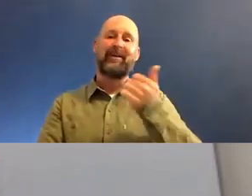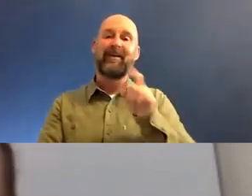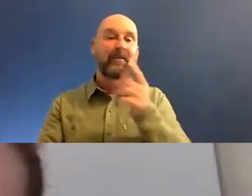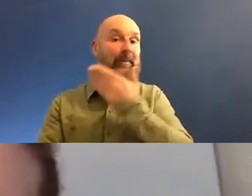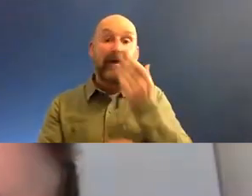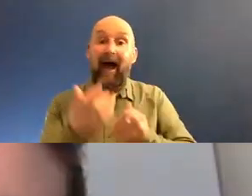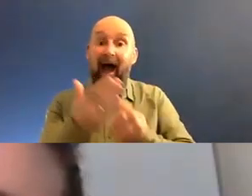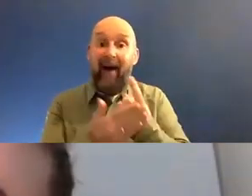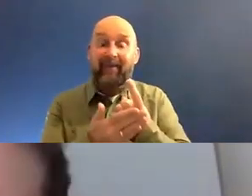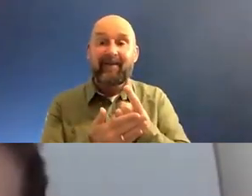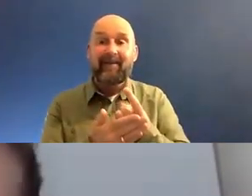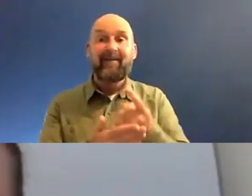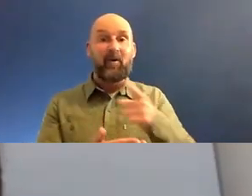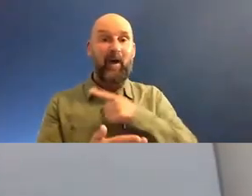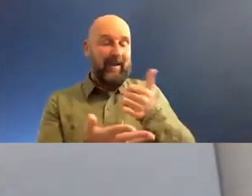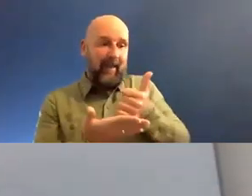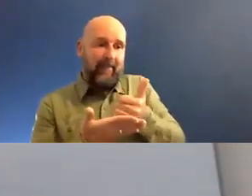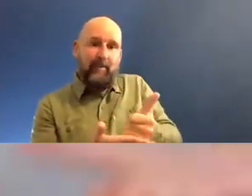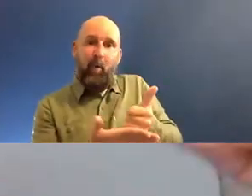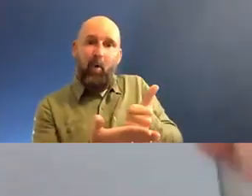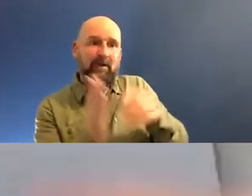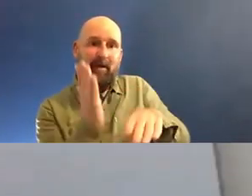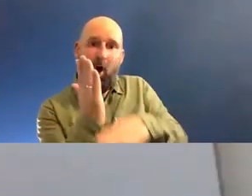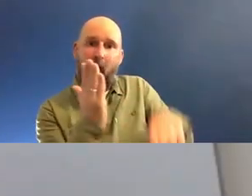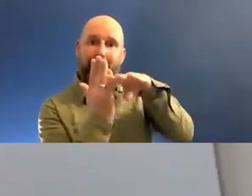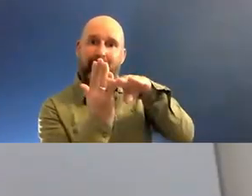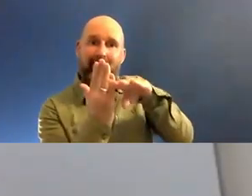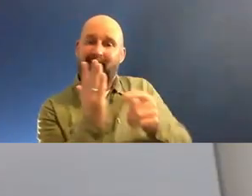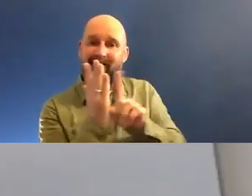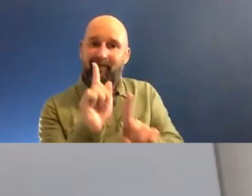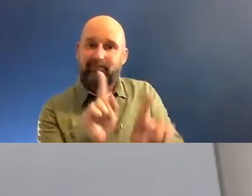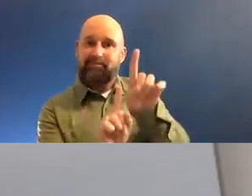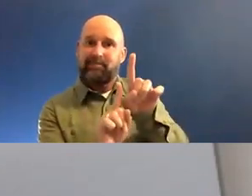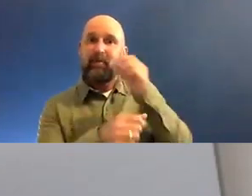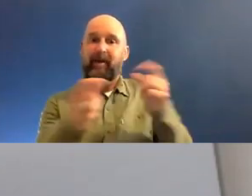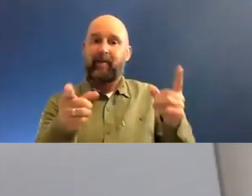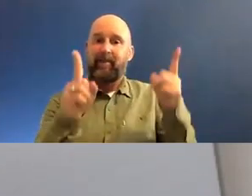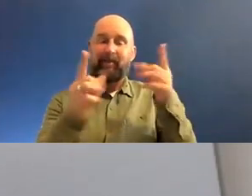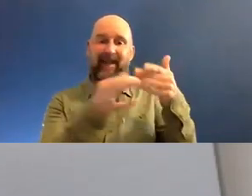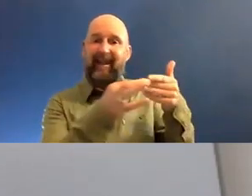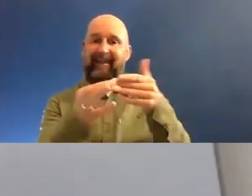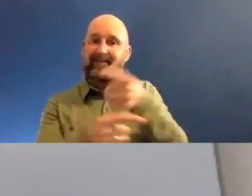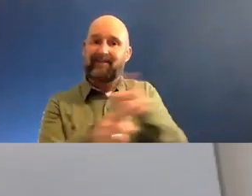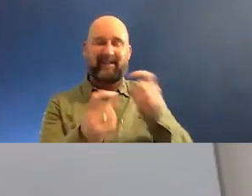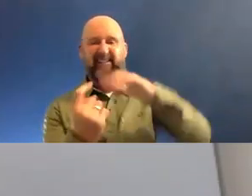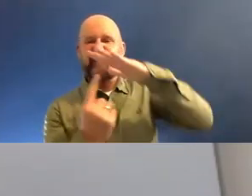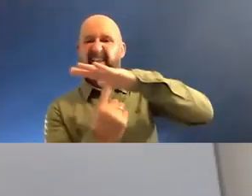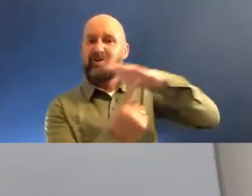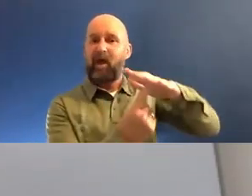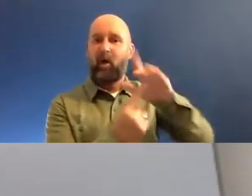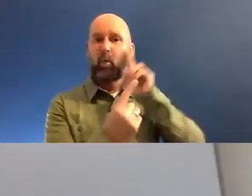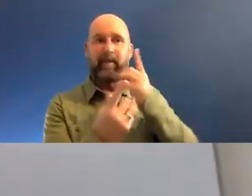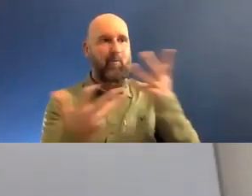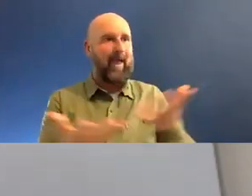happened has been the hand up to lift us from those positions to the positions of authority or leadership or seniorship. That